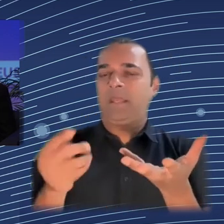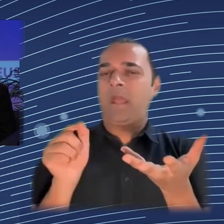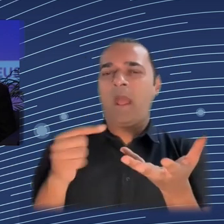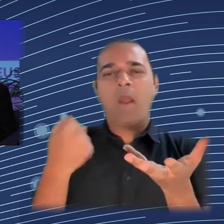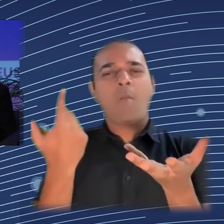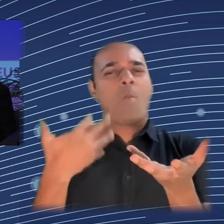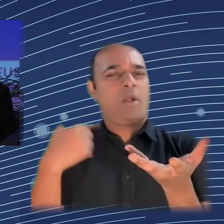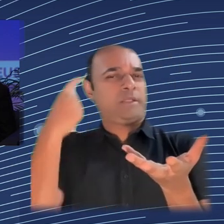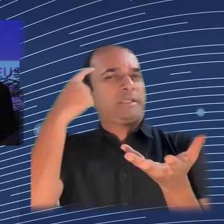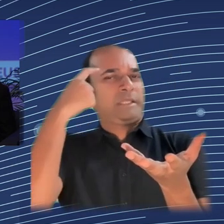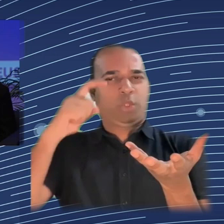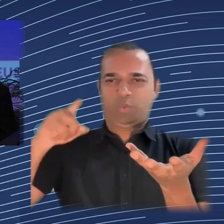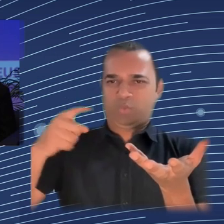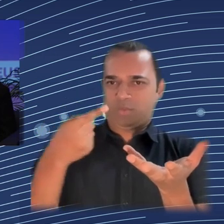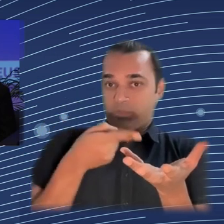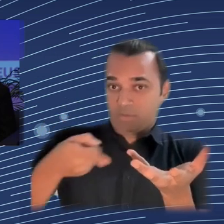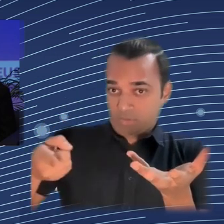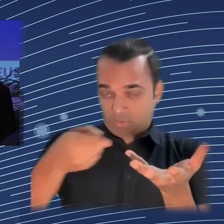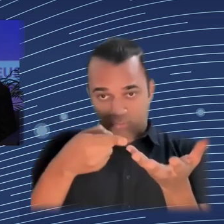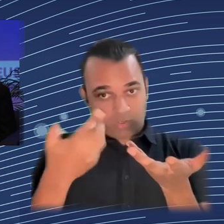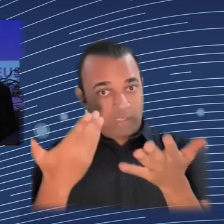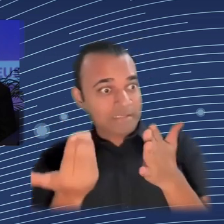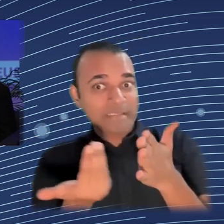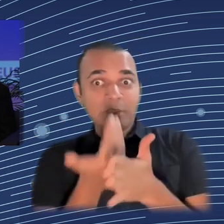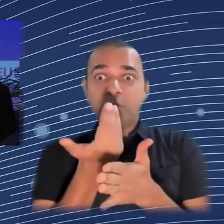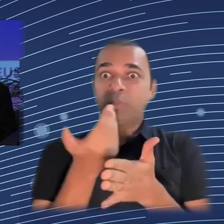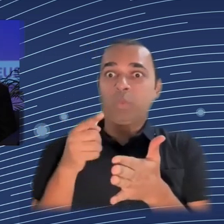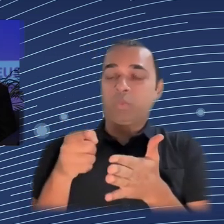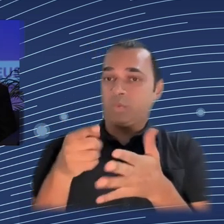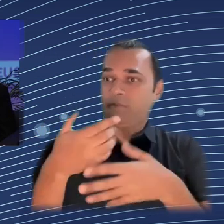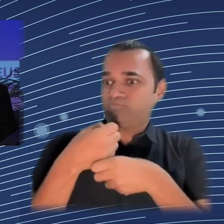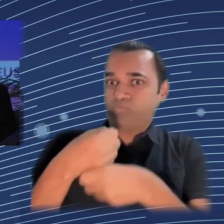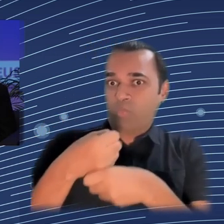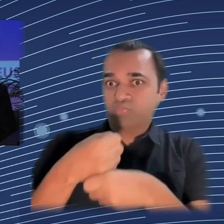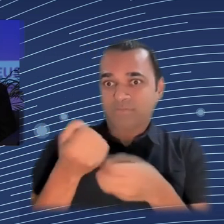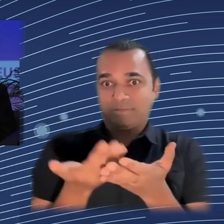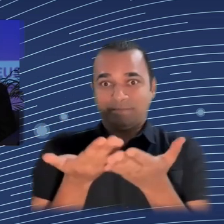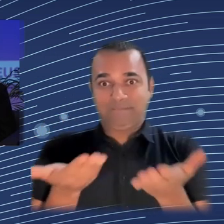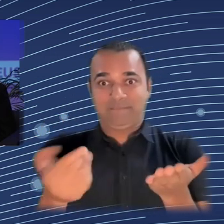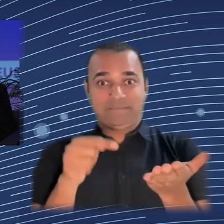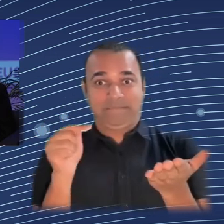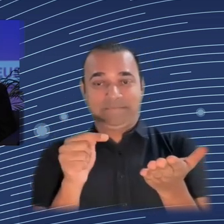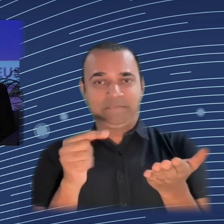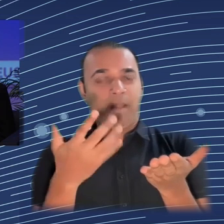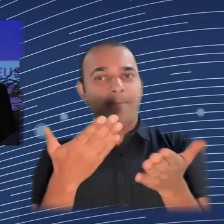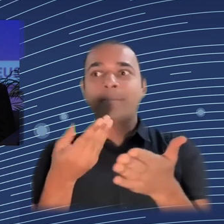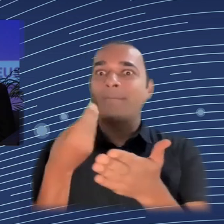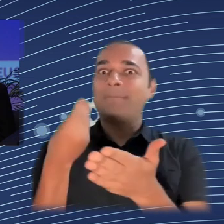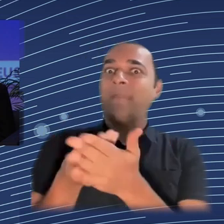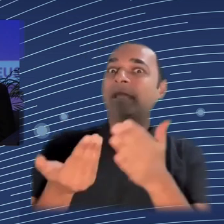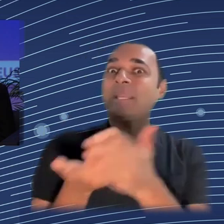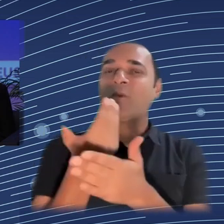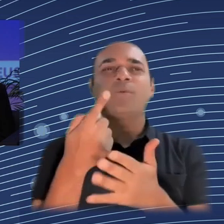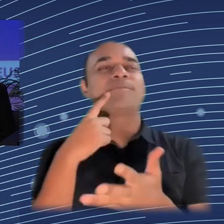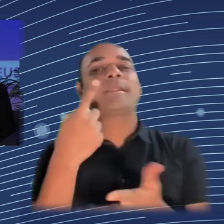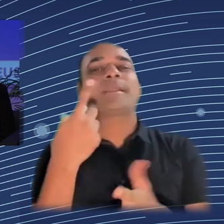it, don't we ask a lot of questions about the performance it has, the accuracy it has, and even how much energy it consumes,